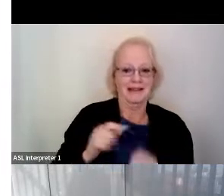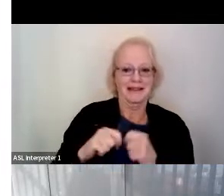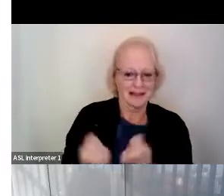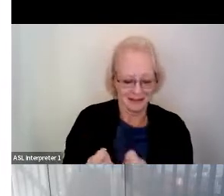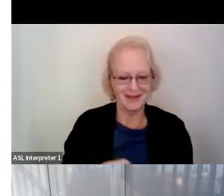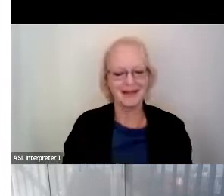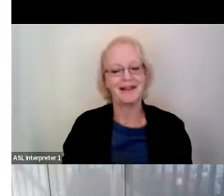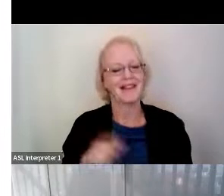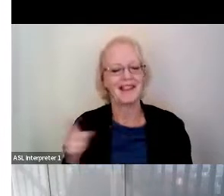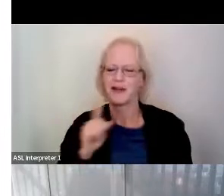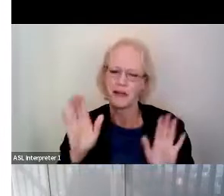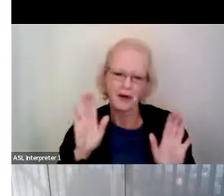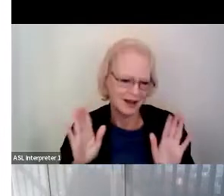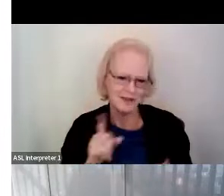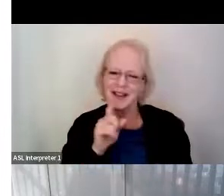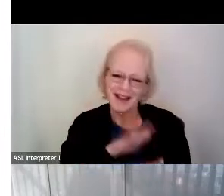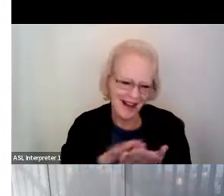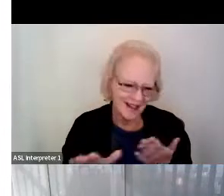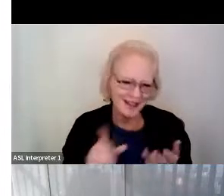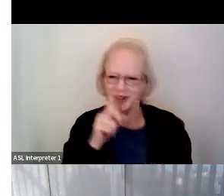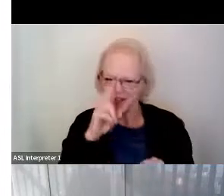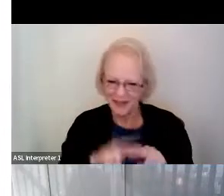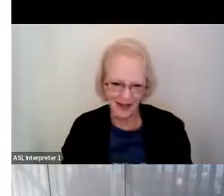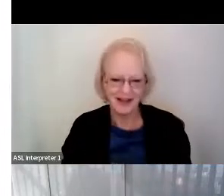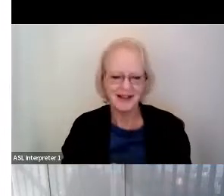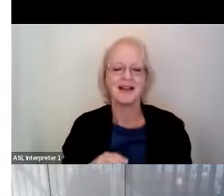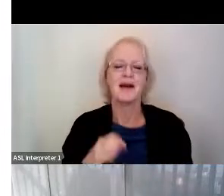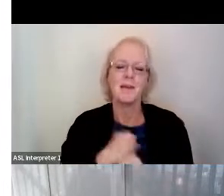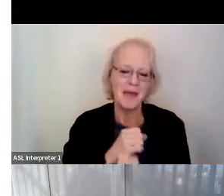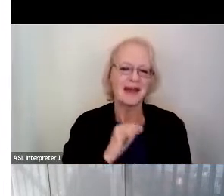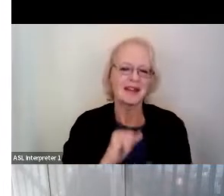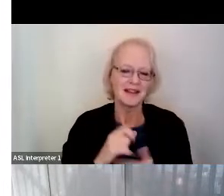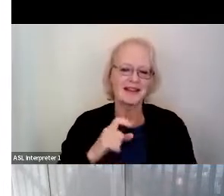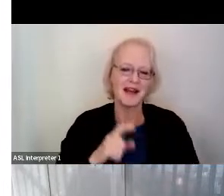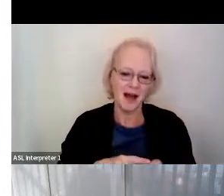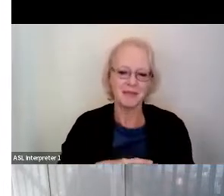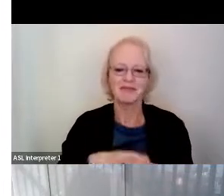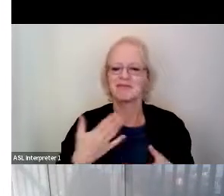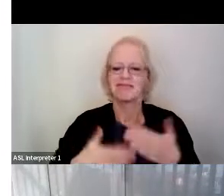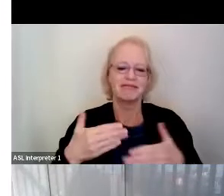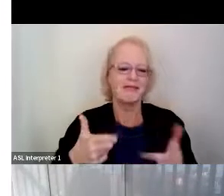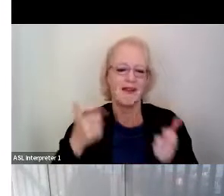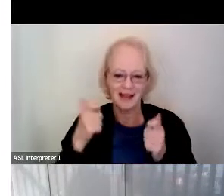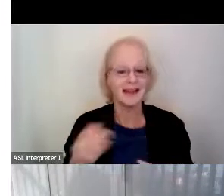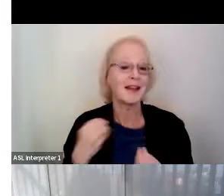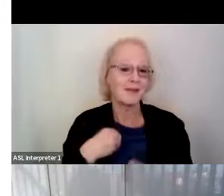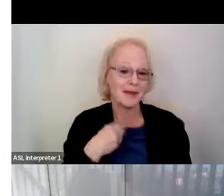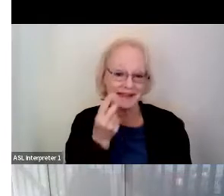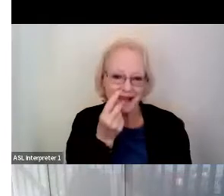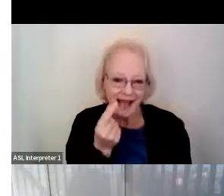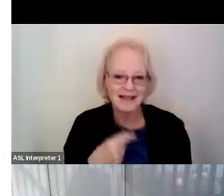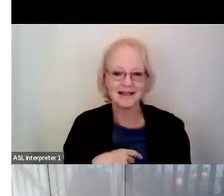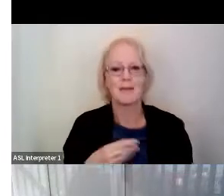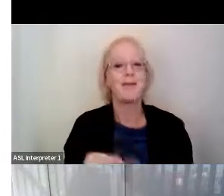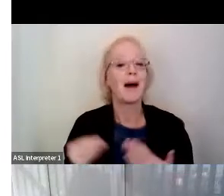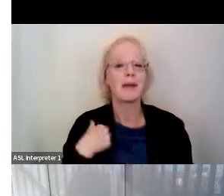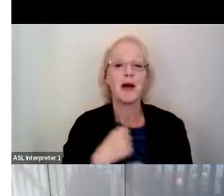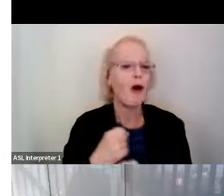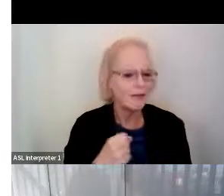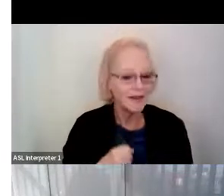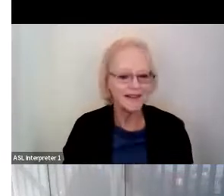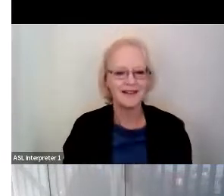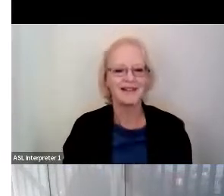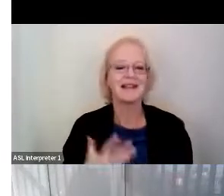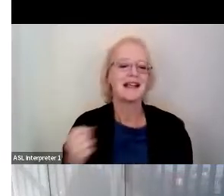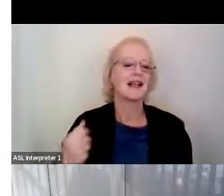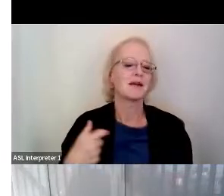very nice and fun. They make all the sessions go fast and smoothly. They give me snacks. They buy me coffee. And take me to my